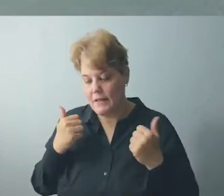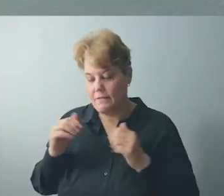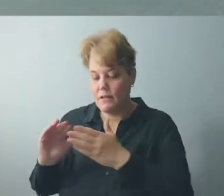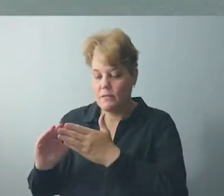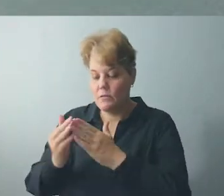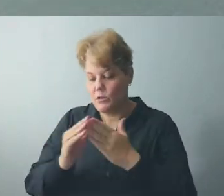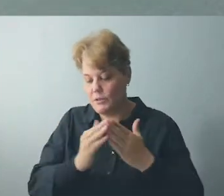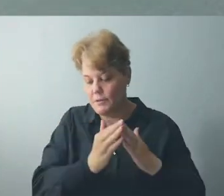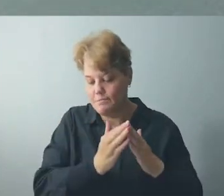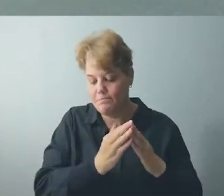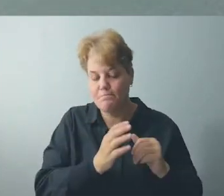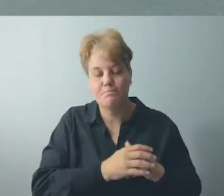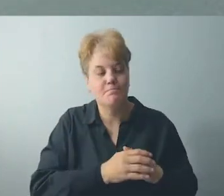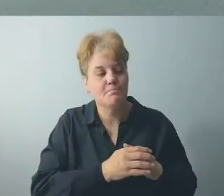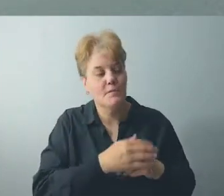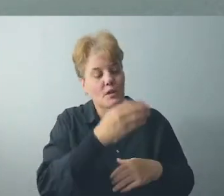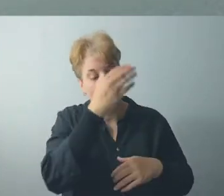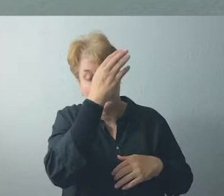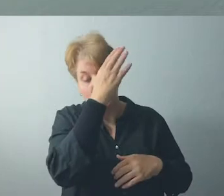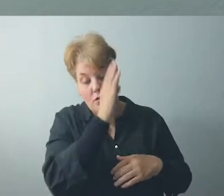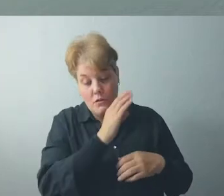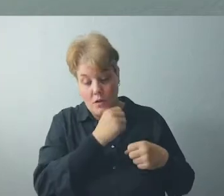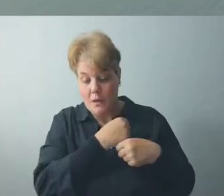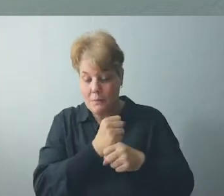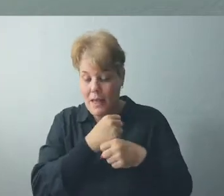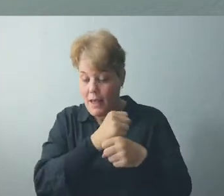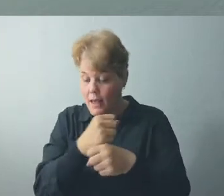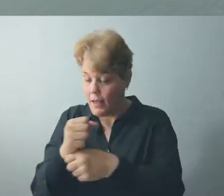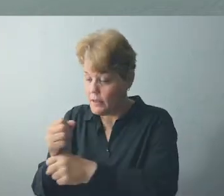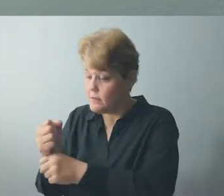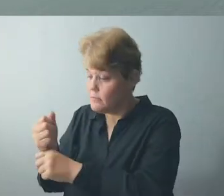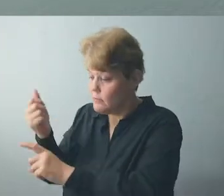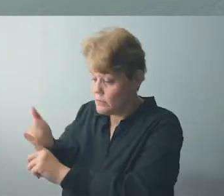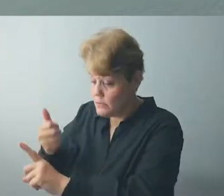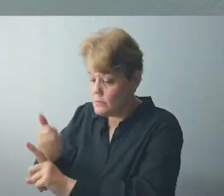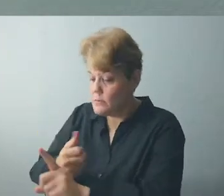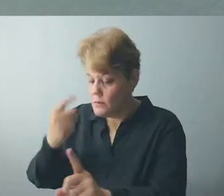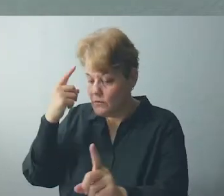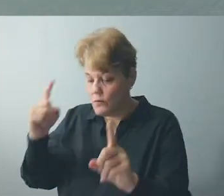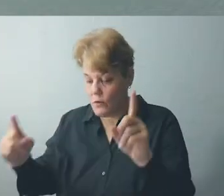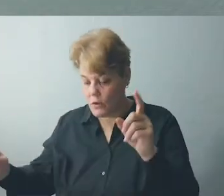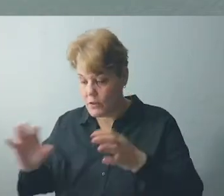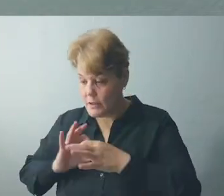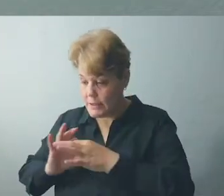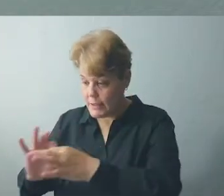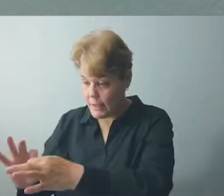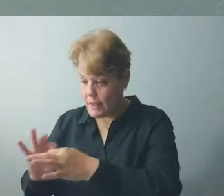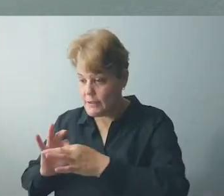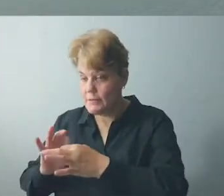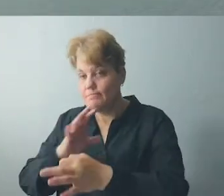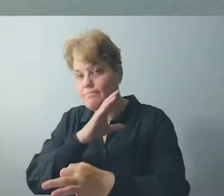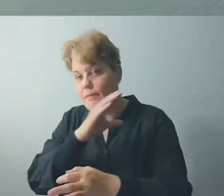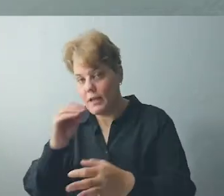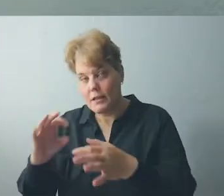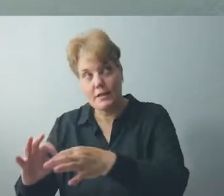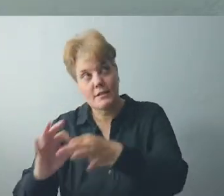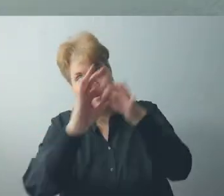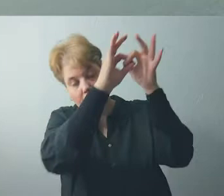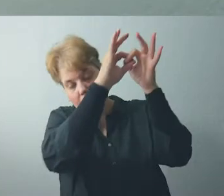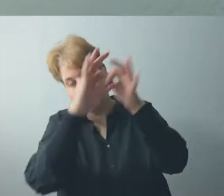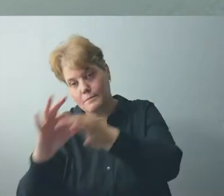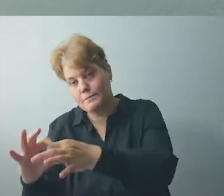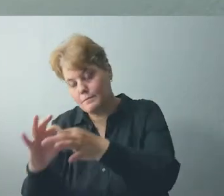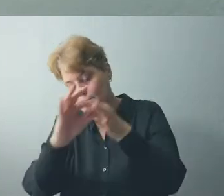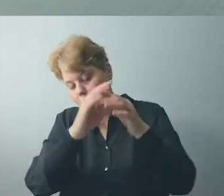be in community with God and community with one another. One of the prominent things that I have heard from you guys